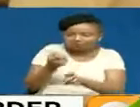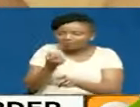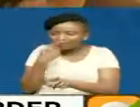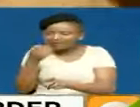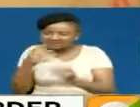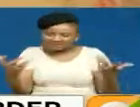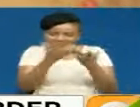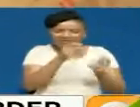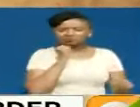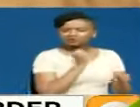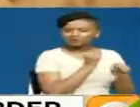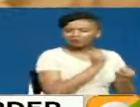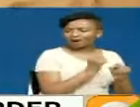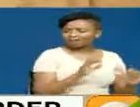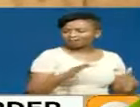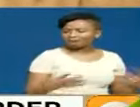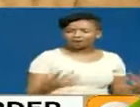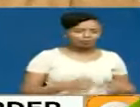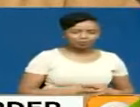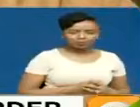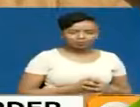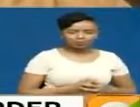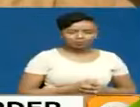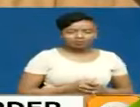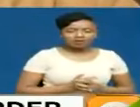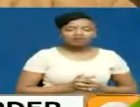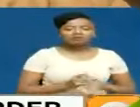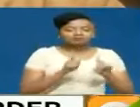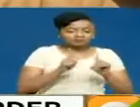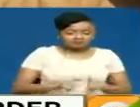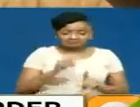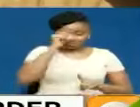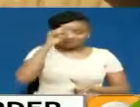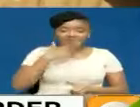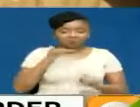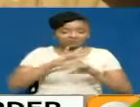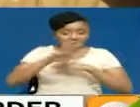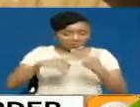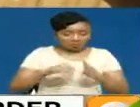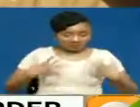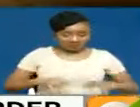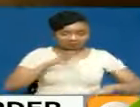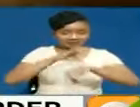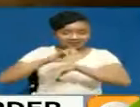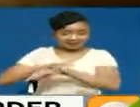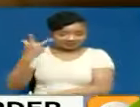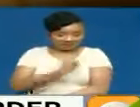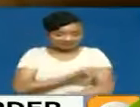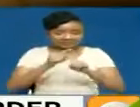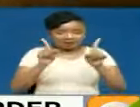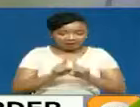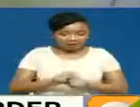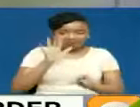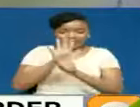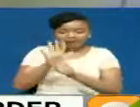become a labor matter. The push by the government to have everyone vaccinated comes at a time when various counties are